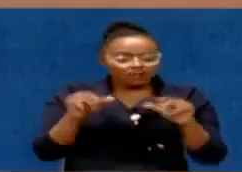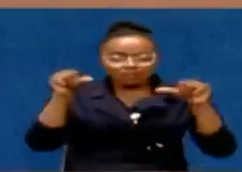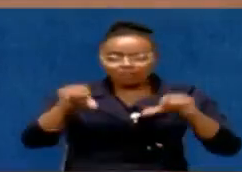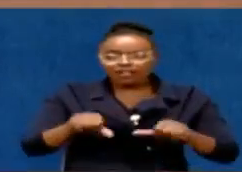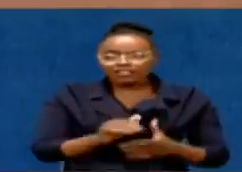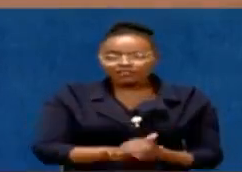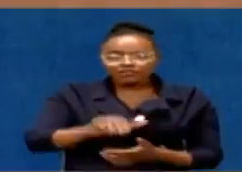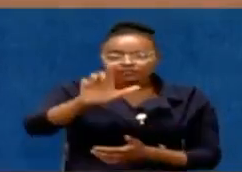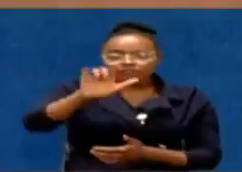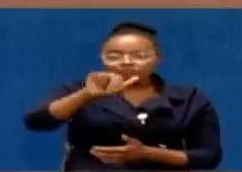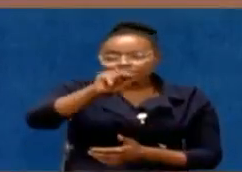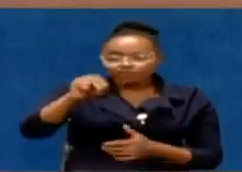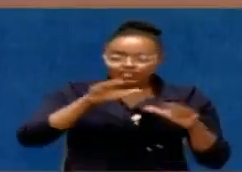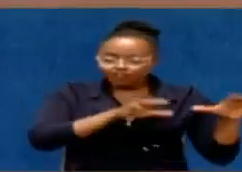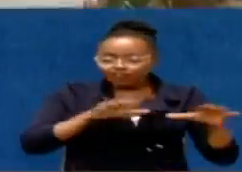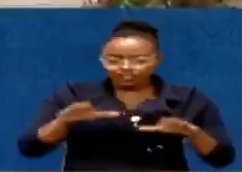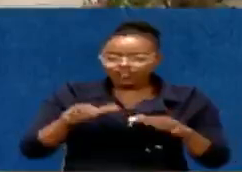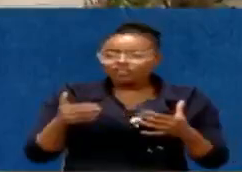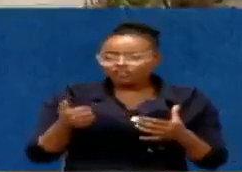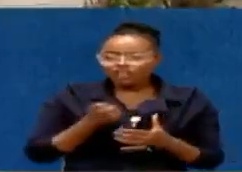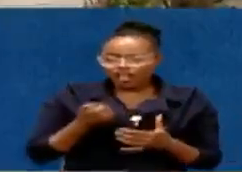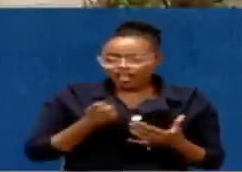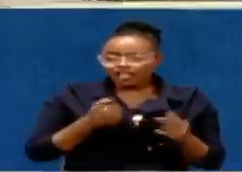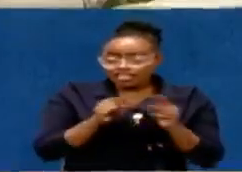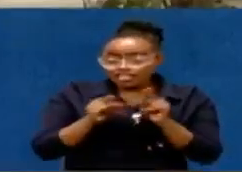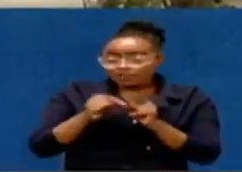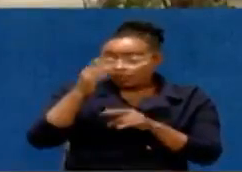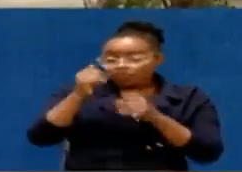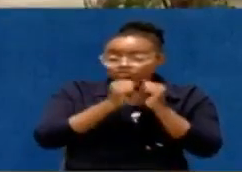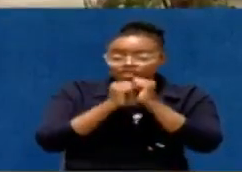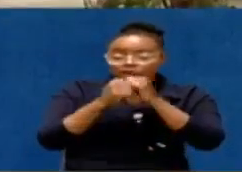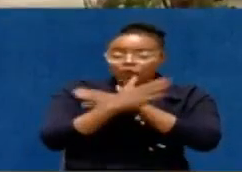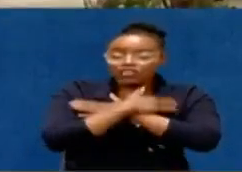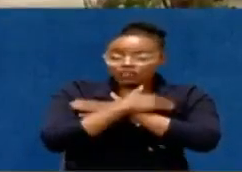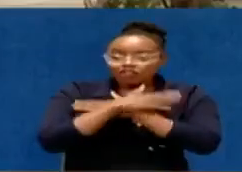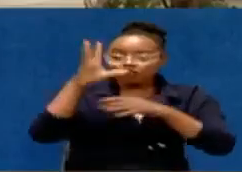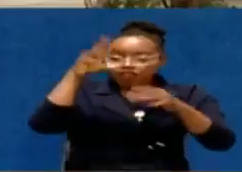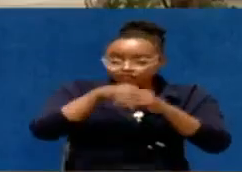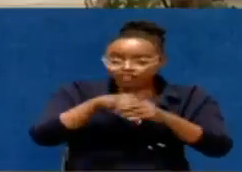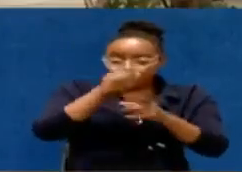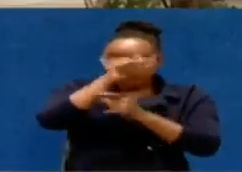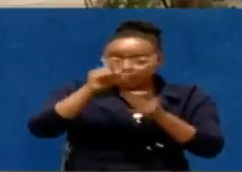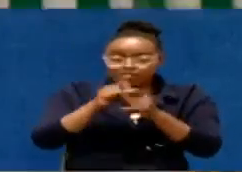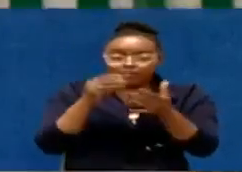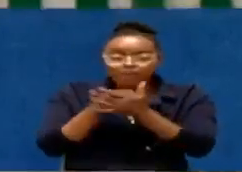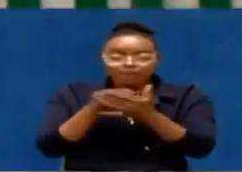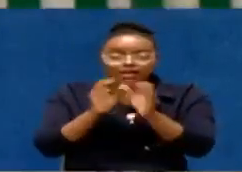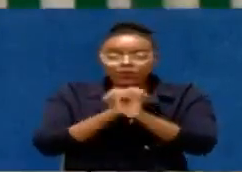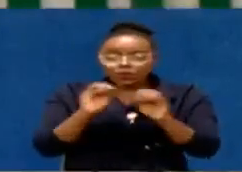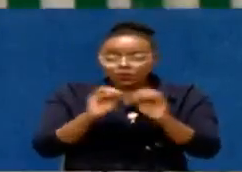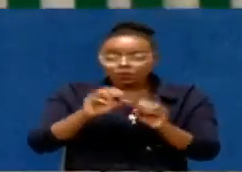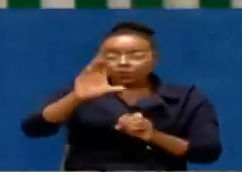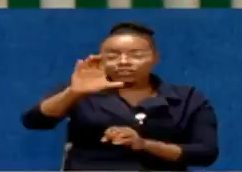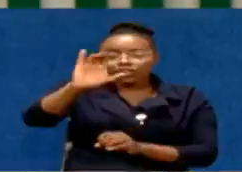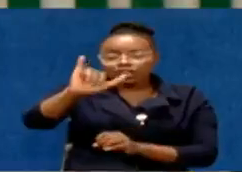Lynn Ngugi is a frustrated investor. Together with her friends, she invested an unspecified sum of money with